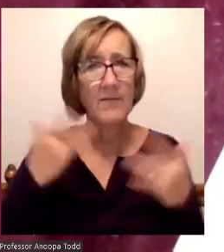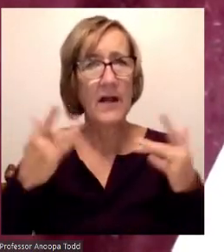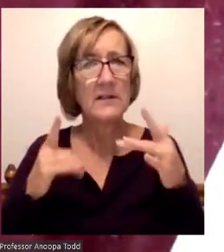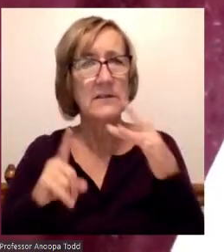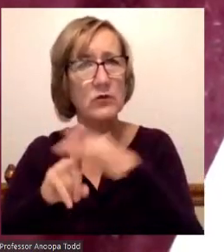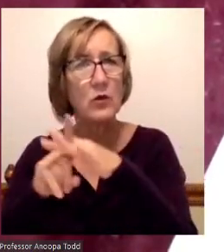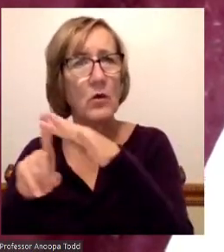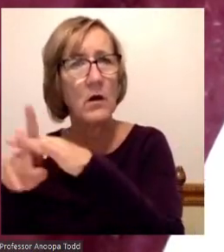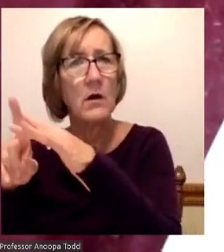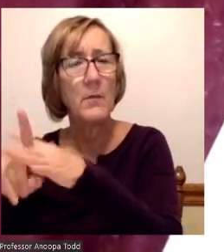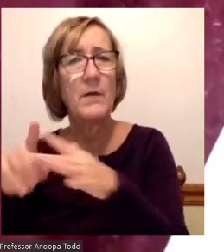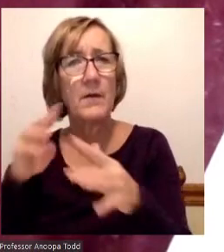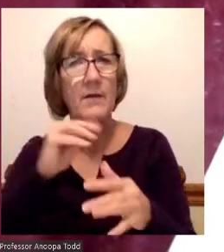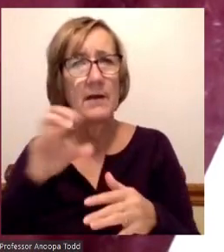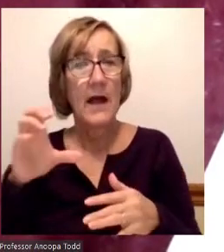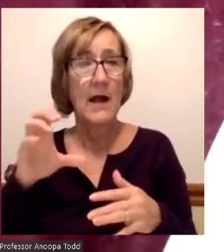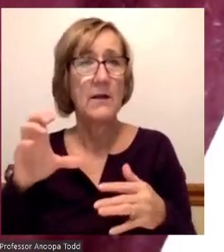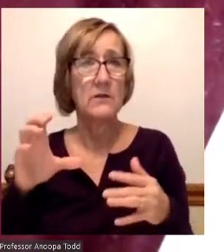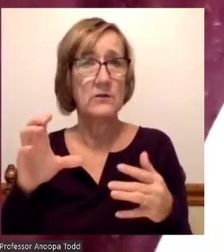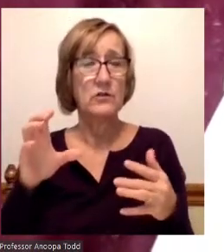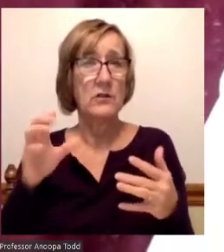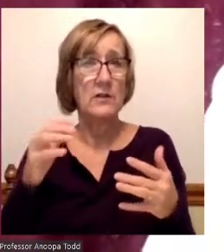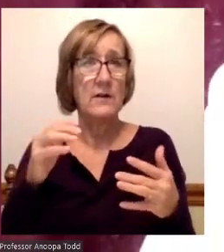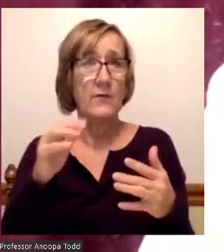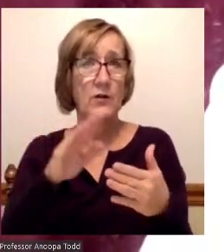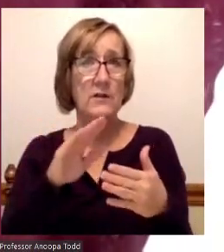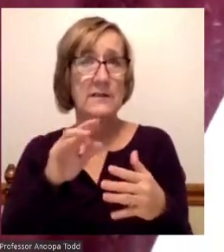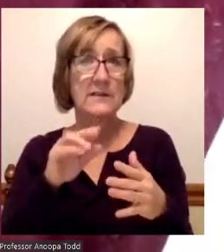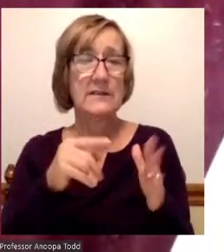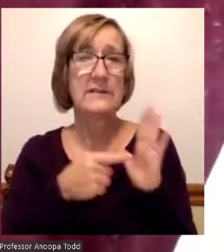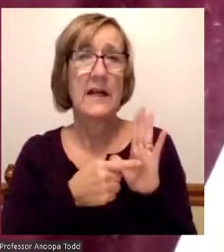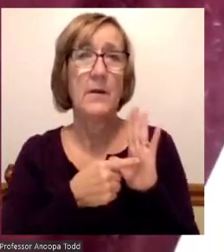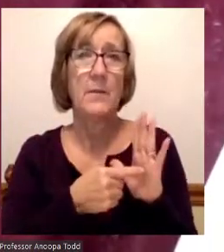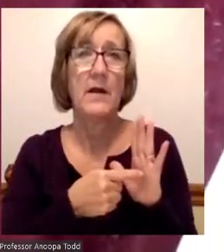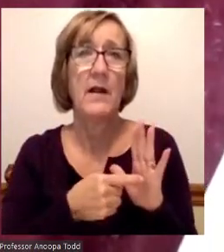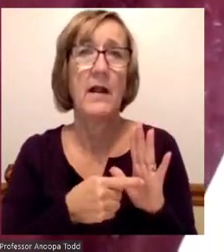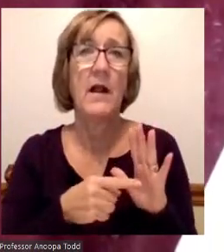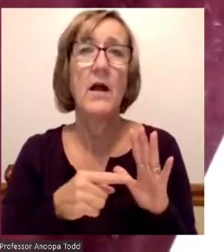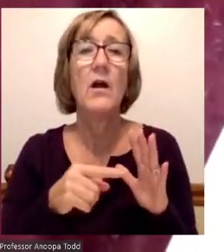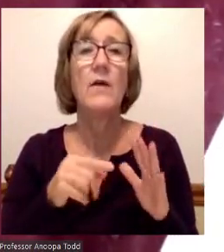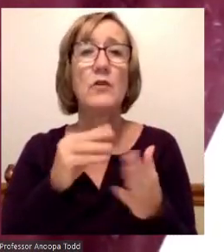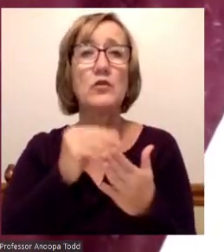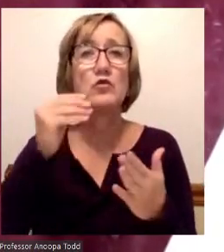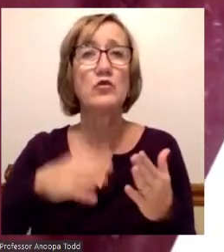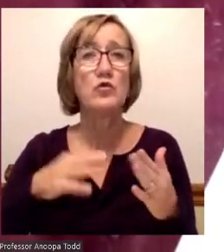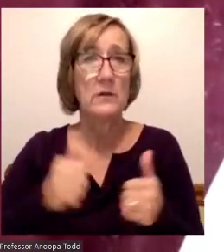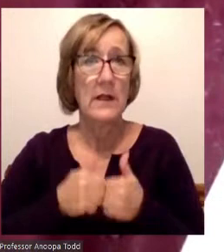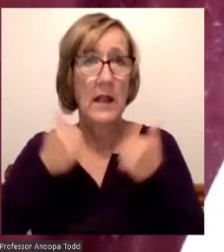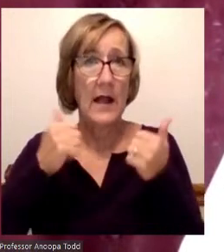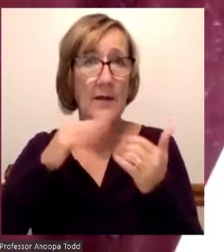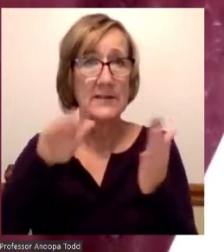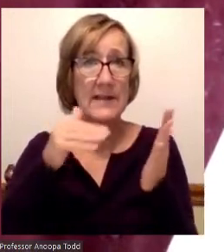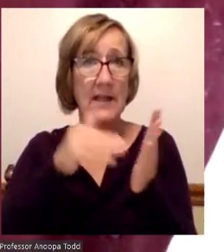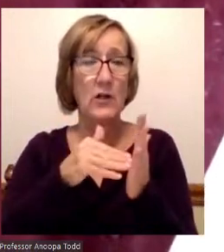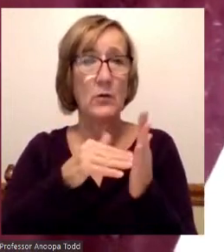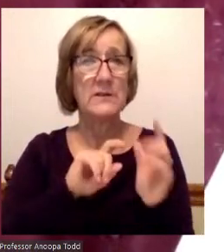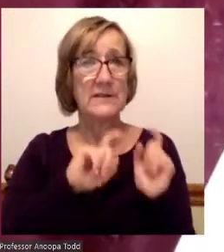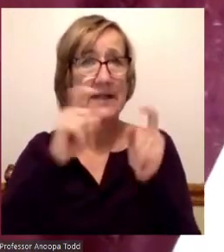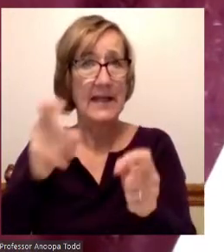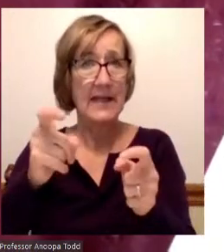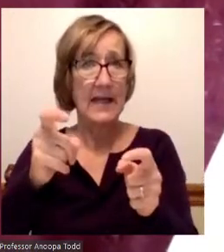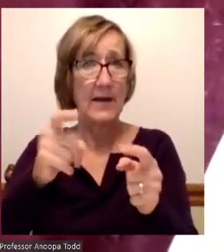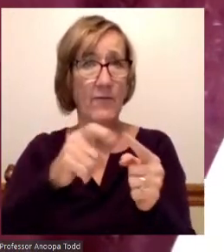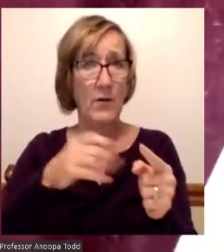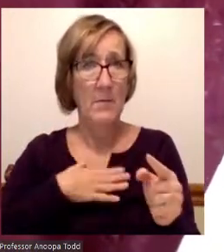college has. So for example, the Ride Up Below Raji Gopal Student Life Center, which was dedicated by my family to Mott